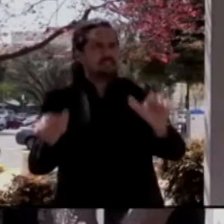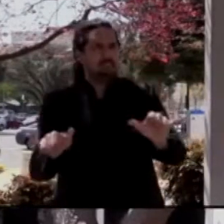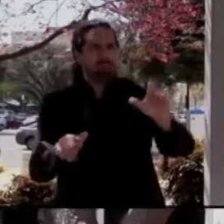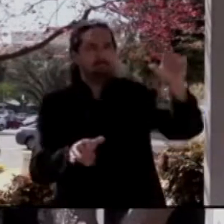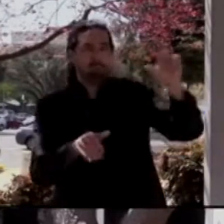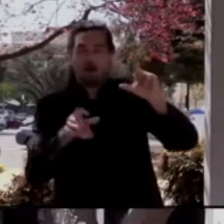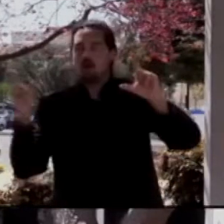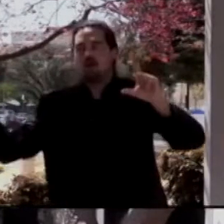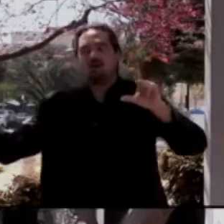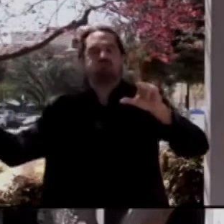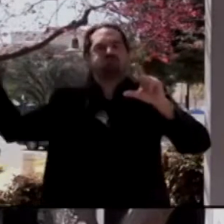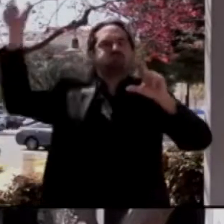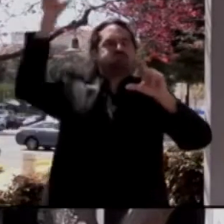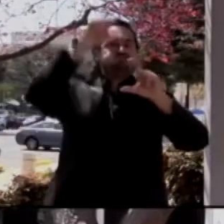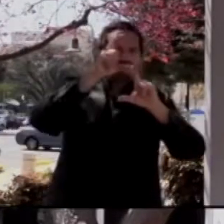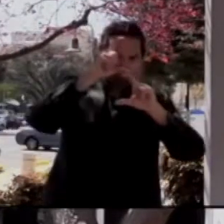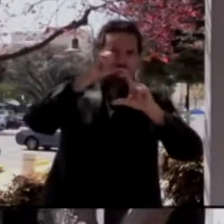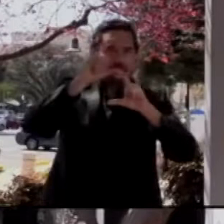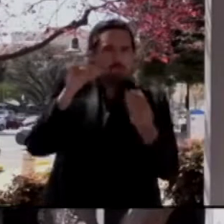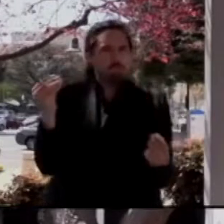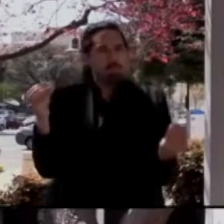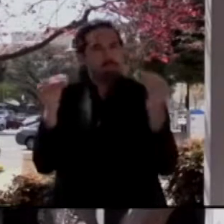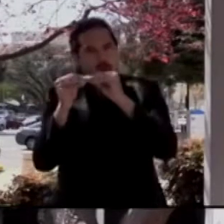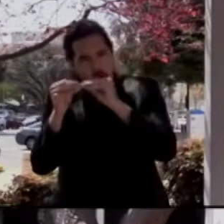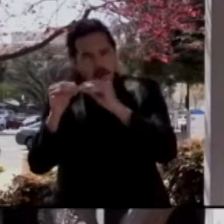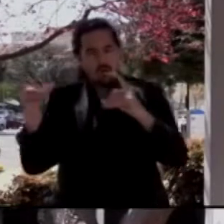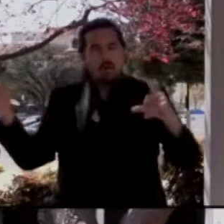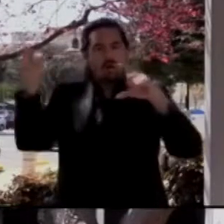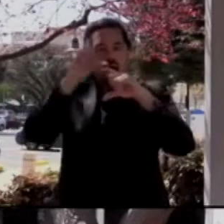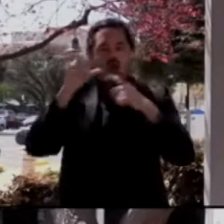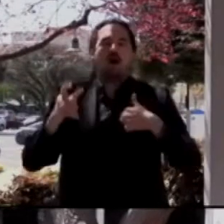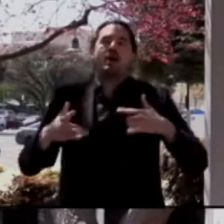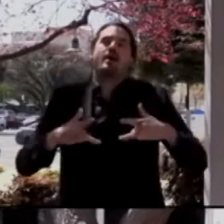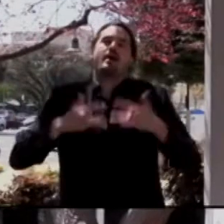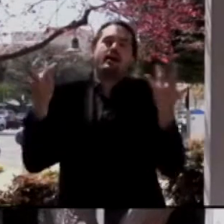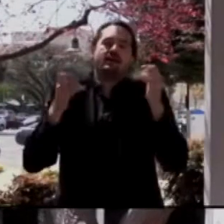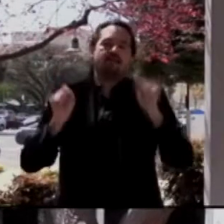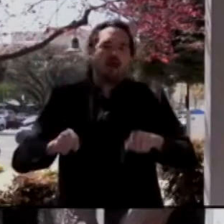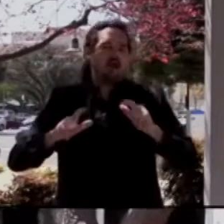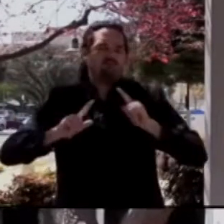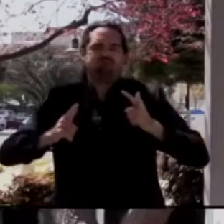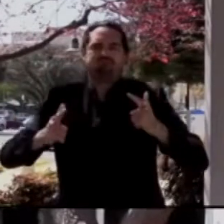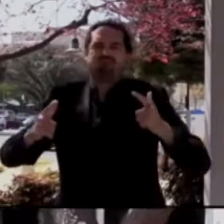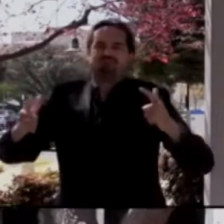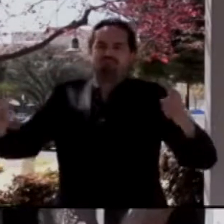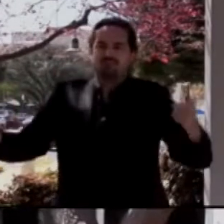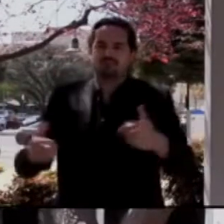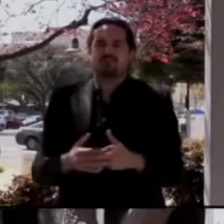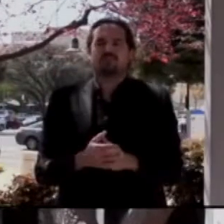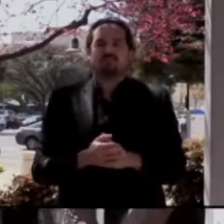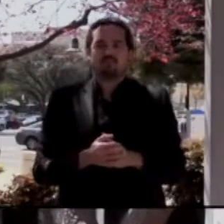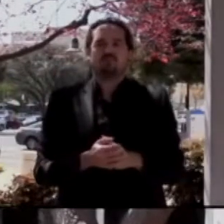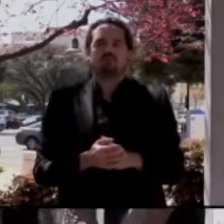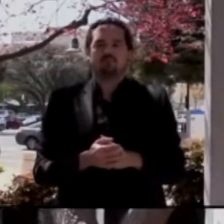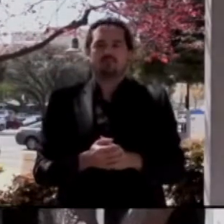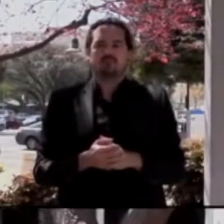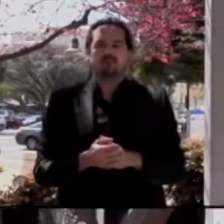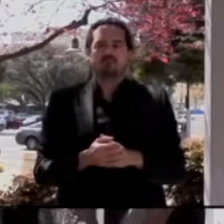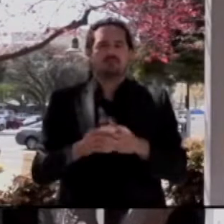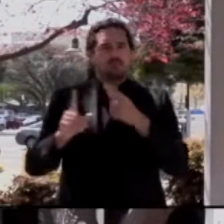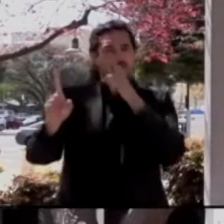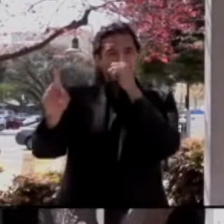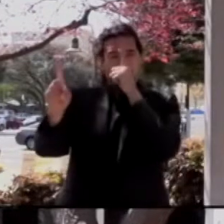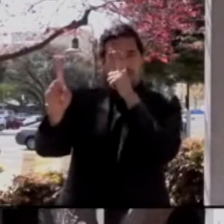since we do get additional vaccine from our state normally, we now have enough vaccine really to quickly reach our goal of